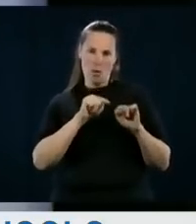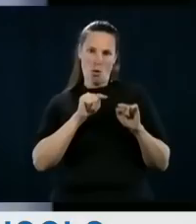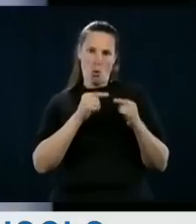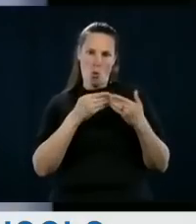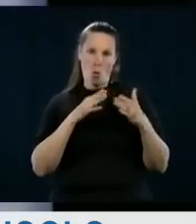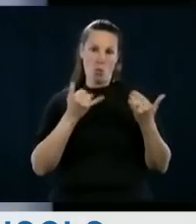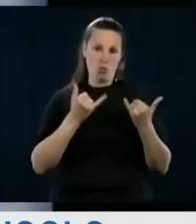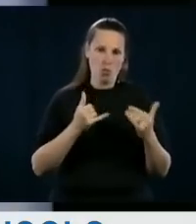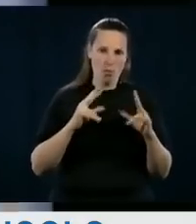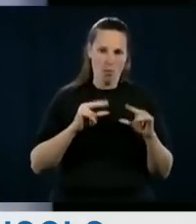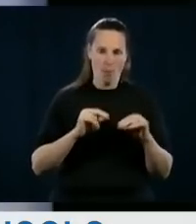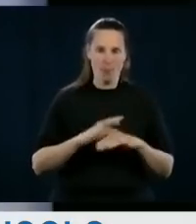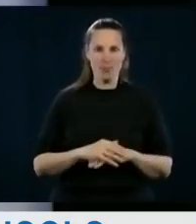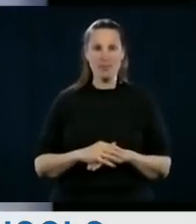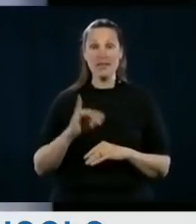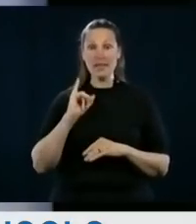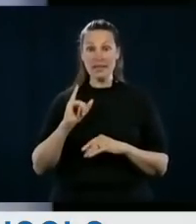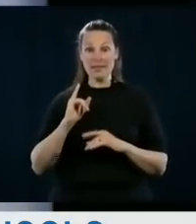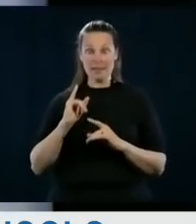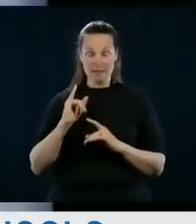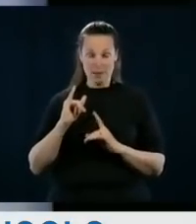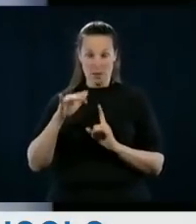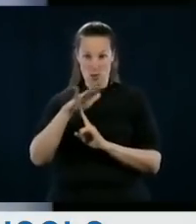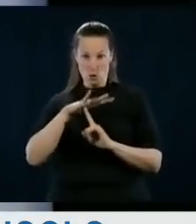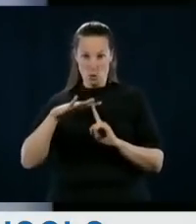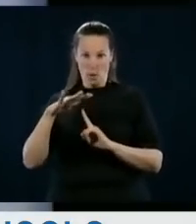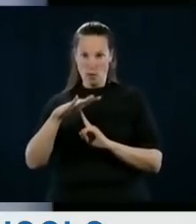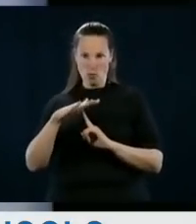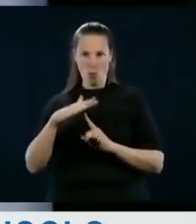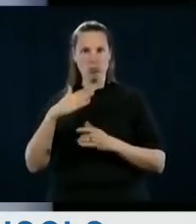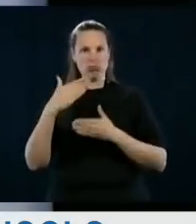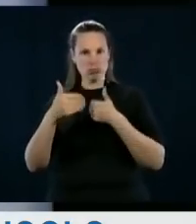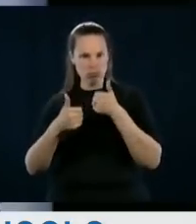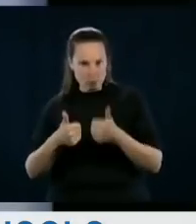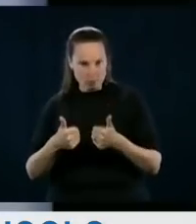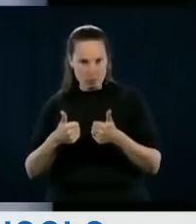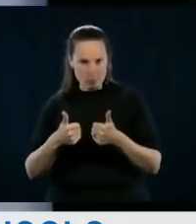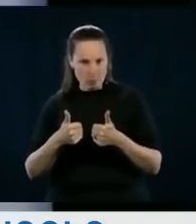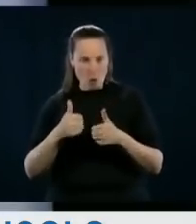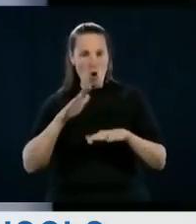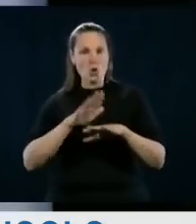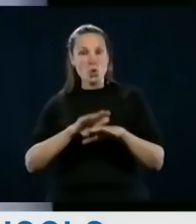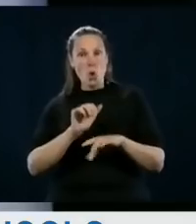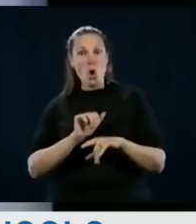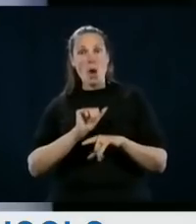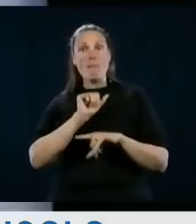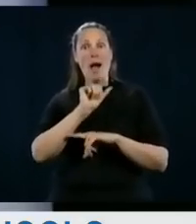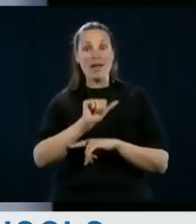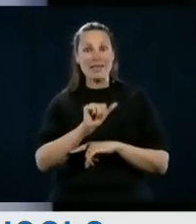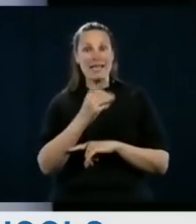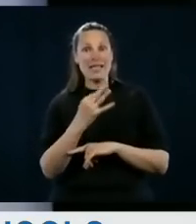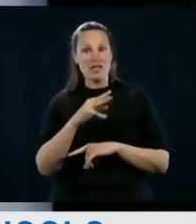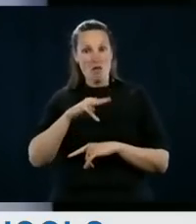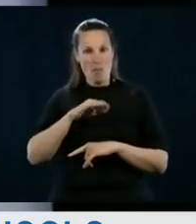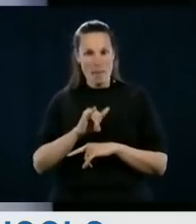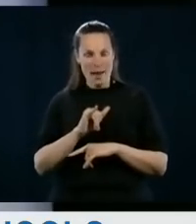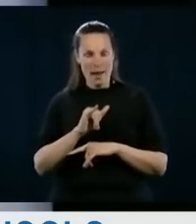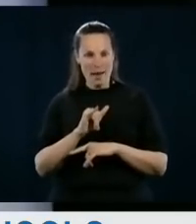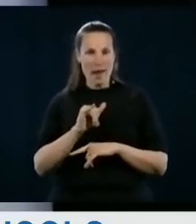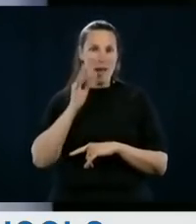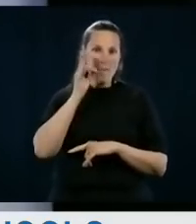Metropolitan Community of Montreal. If the situation allows it later on, on the Tuesday, 19th of May,